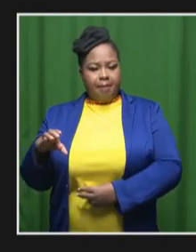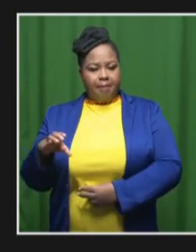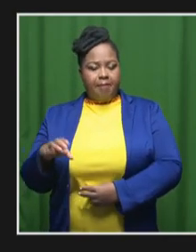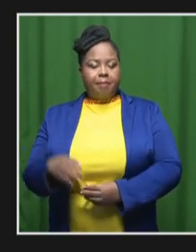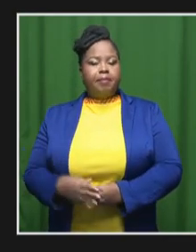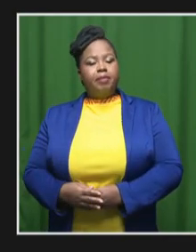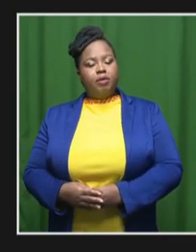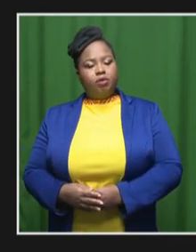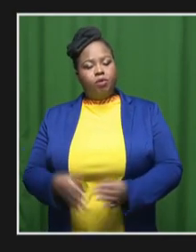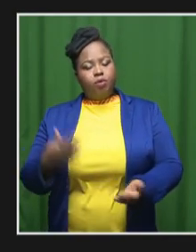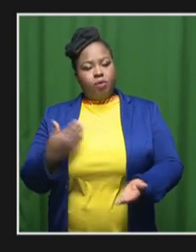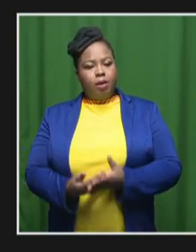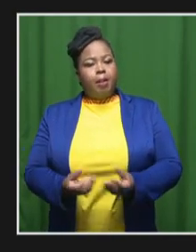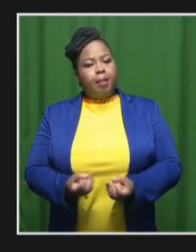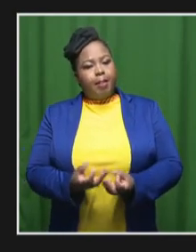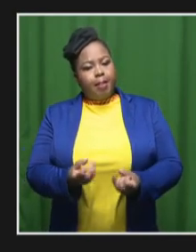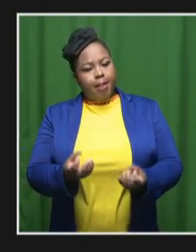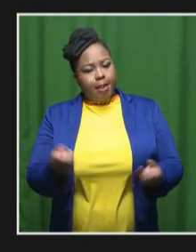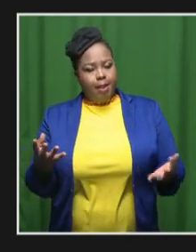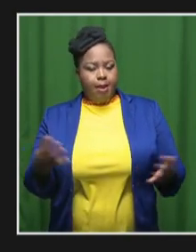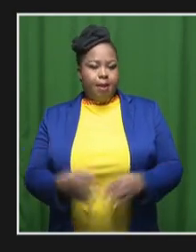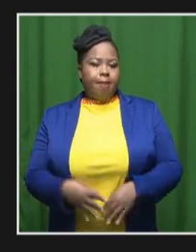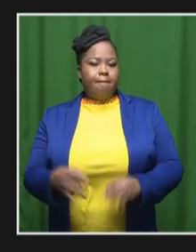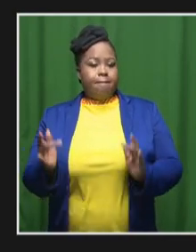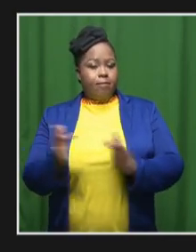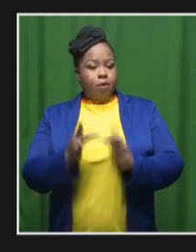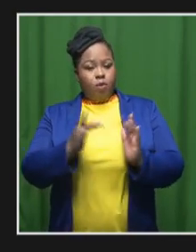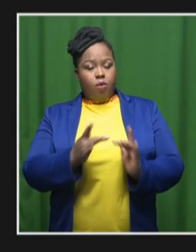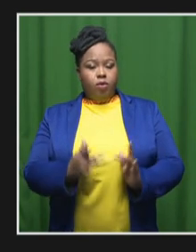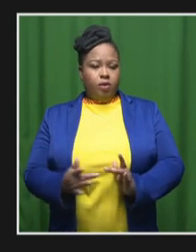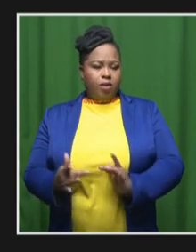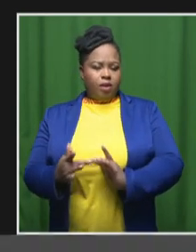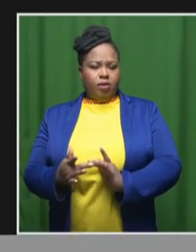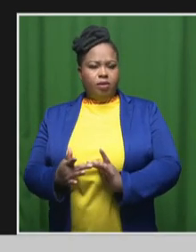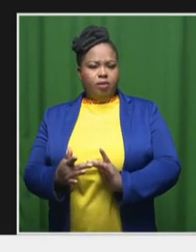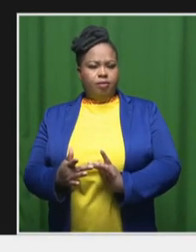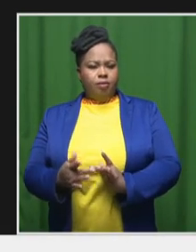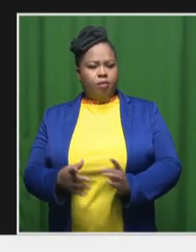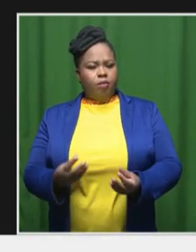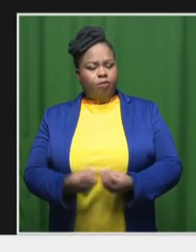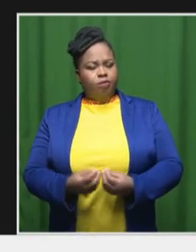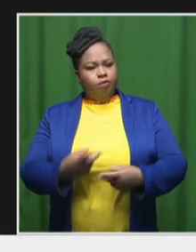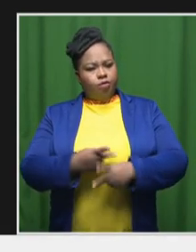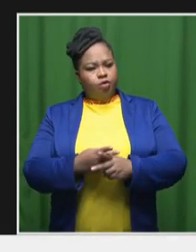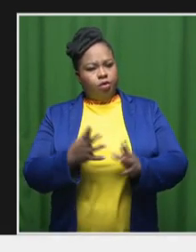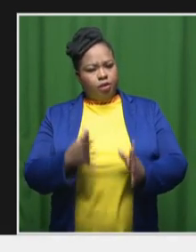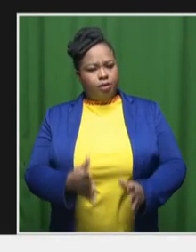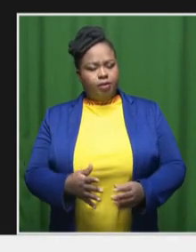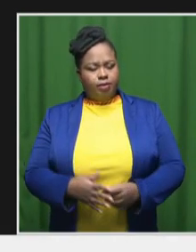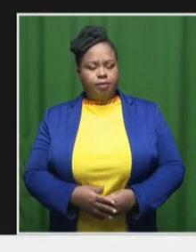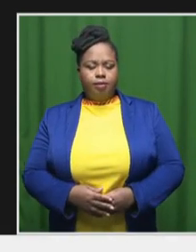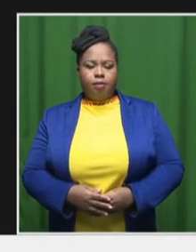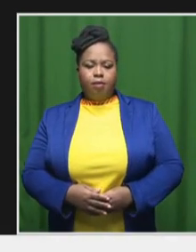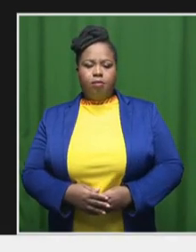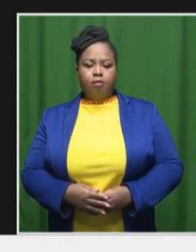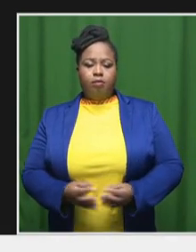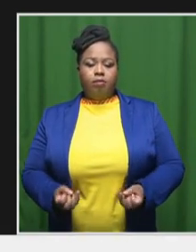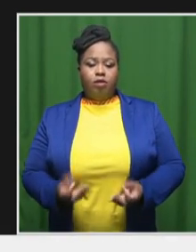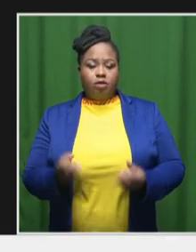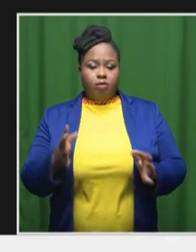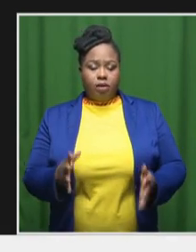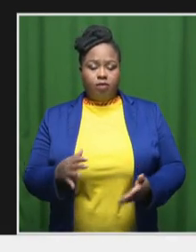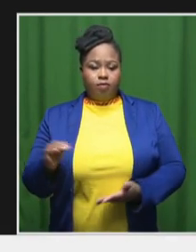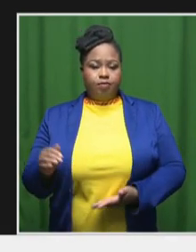a distribution platform to get into contact with producers, distributors,